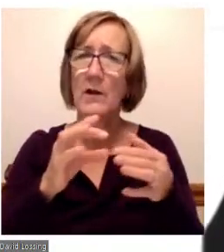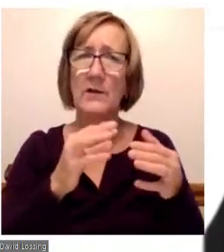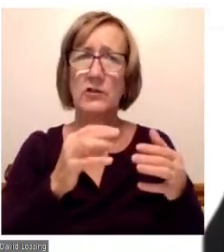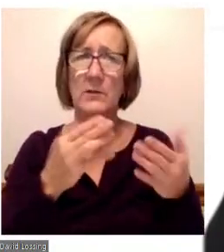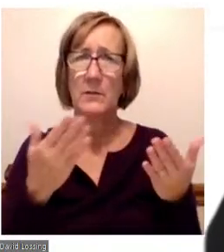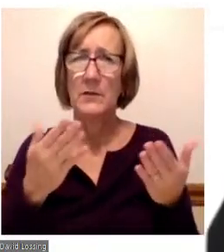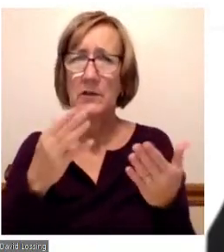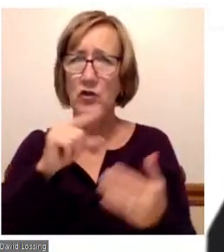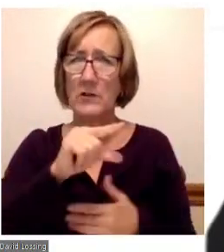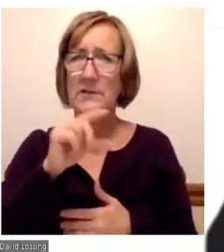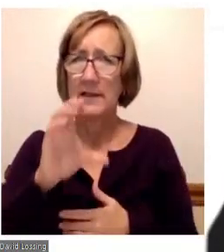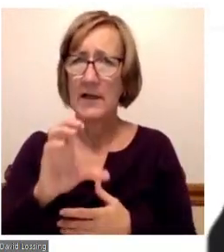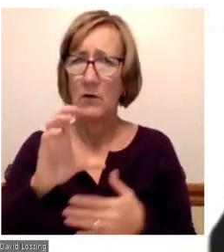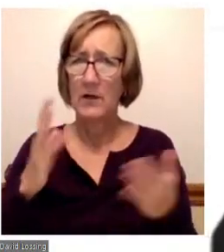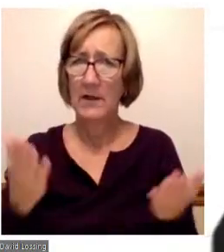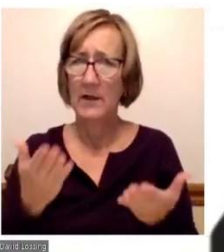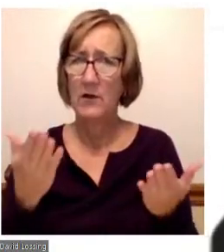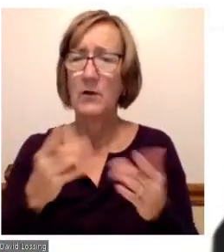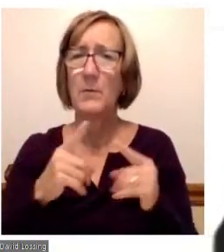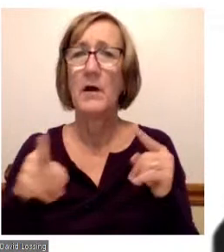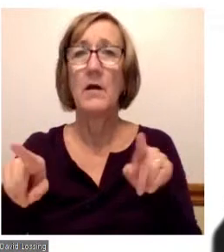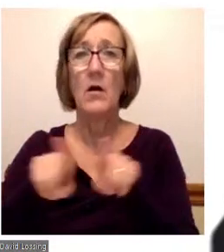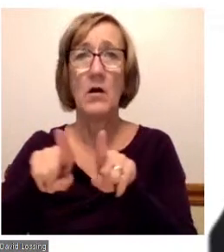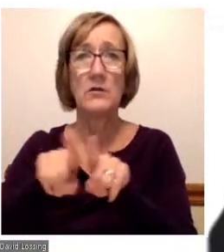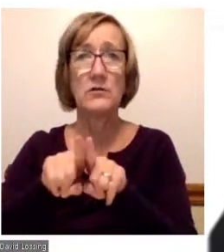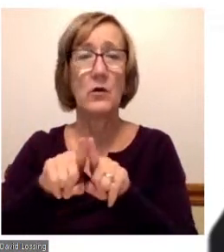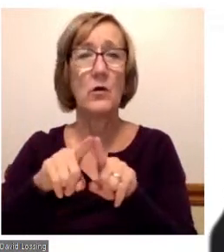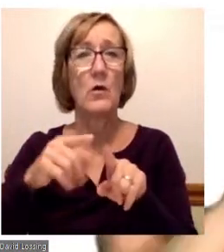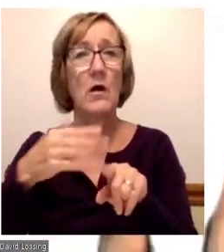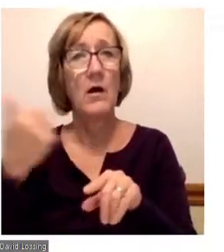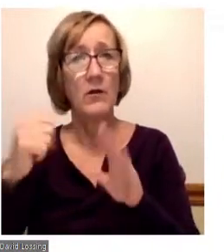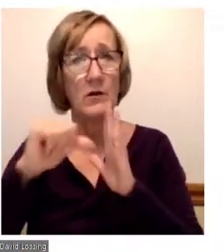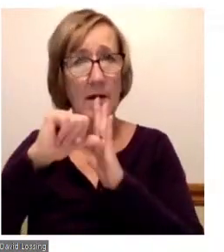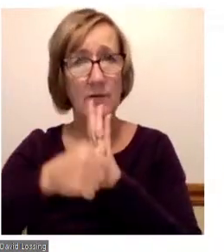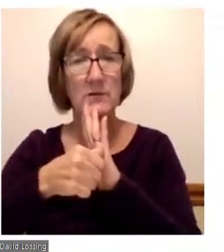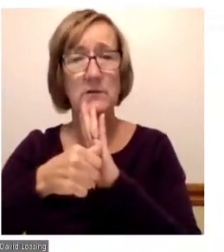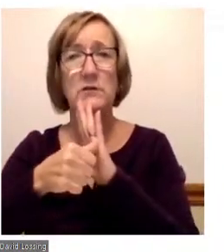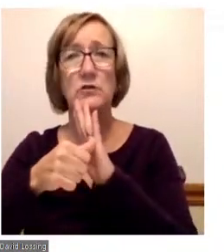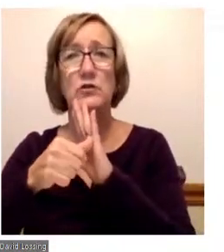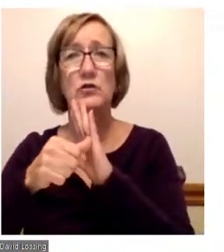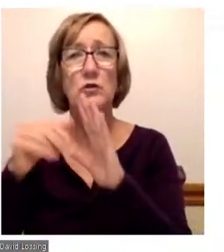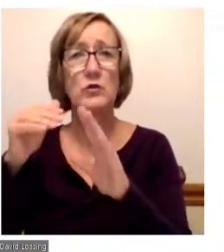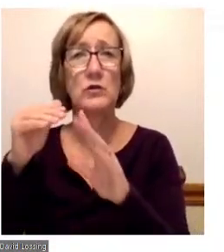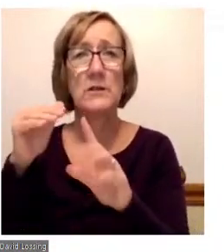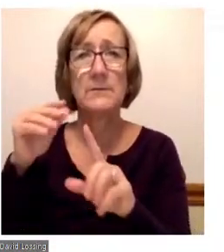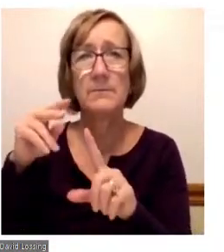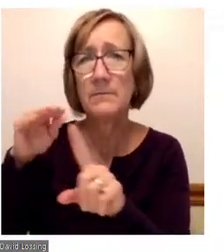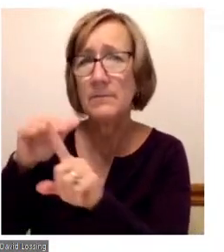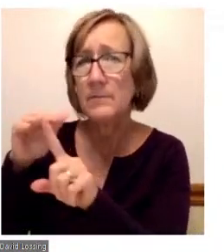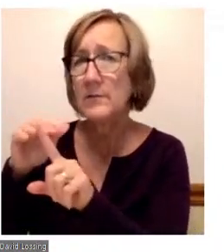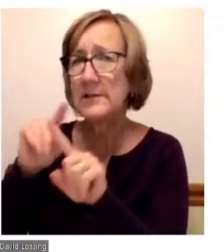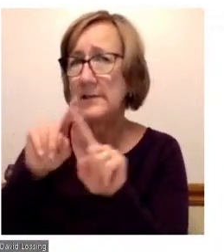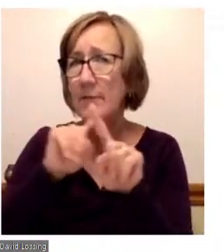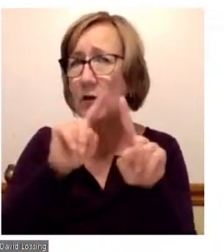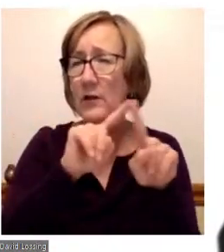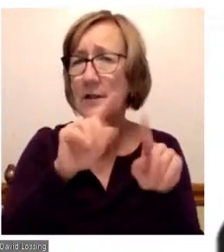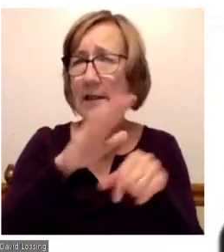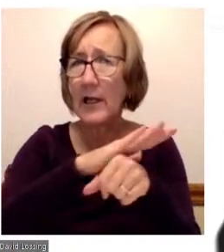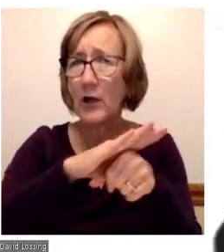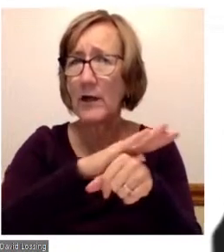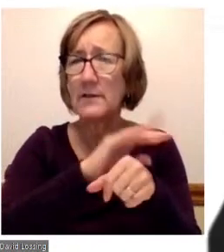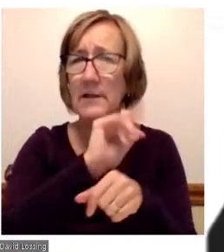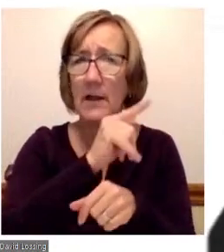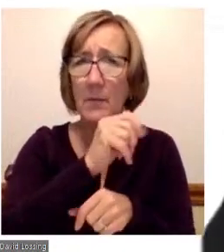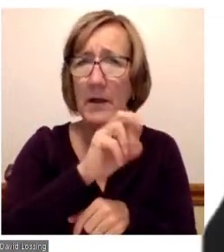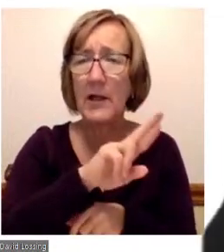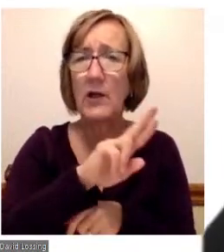But I believe that, you we should also have an additional emphasis to reach out to those communities in Lapeer, Livingston, Shiawassee, and Tuscola County.